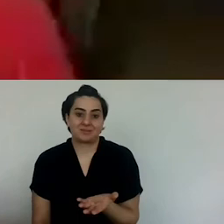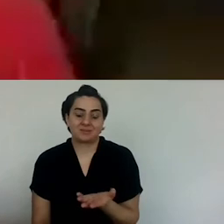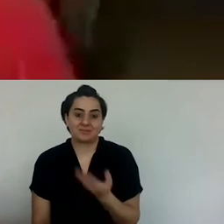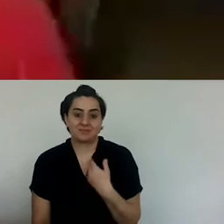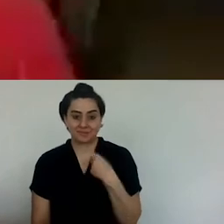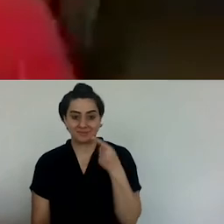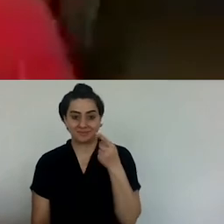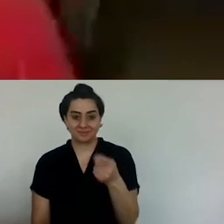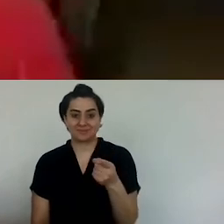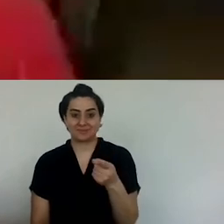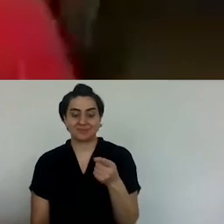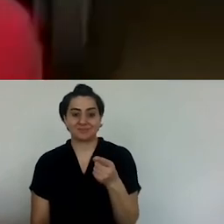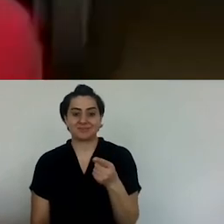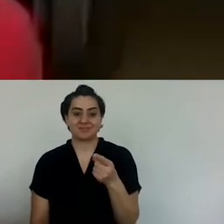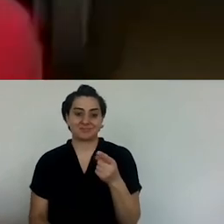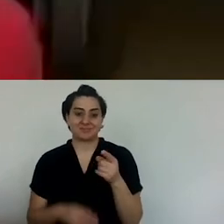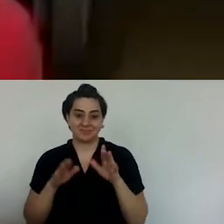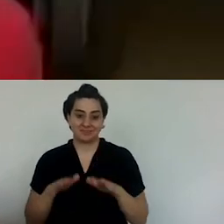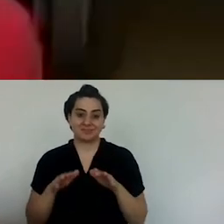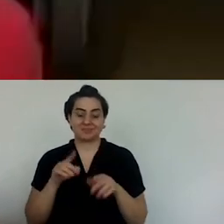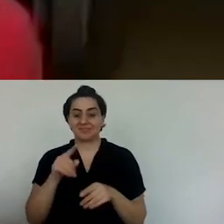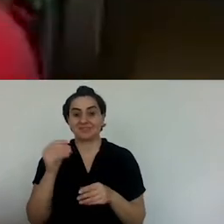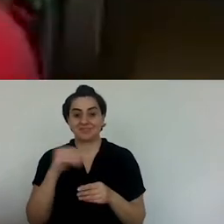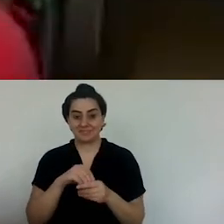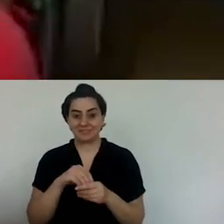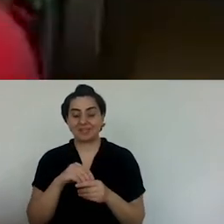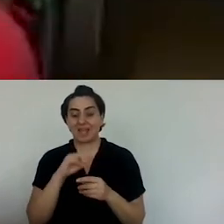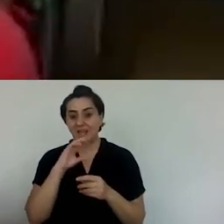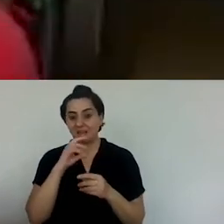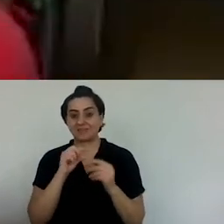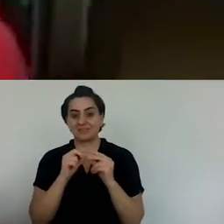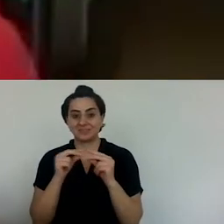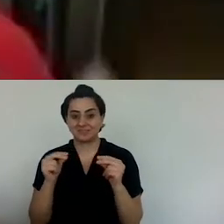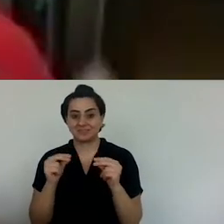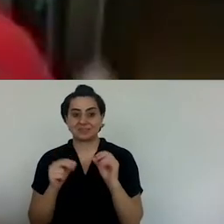And he would say, you didn't send me down for Shabur for this year.